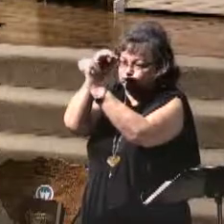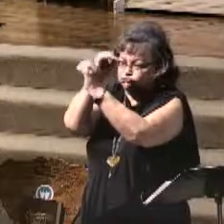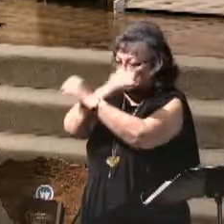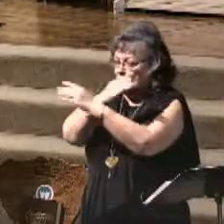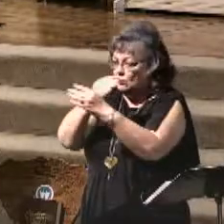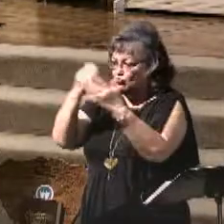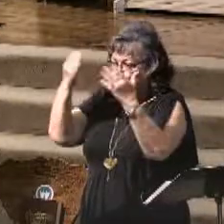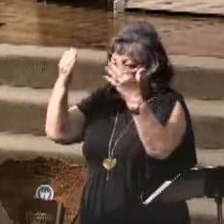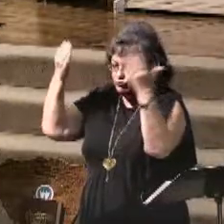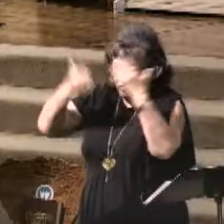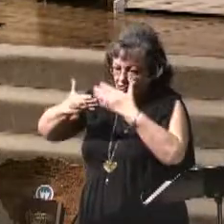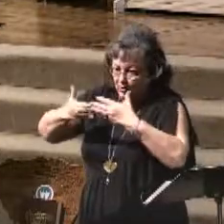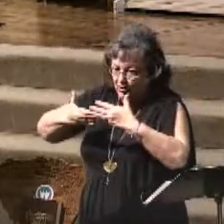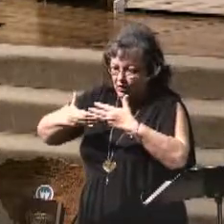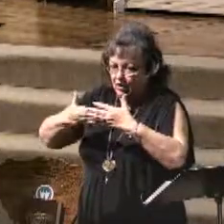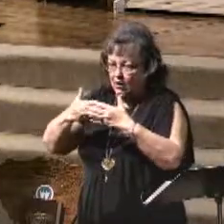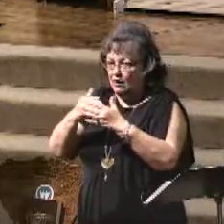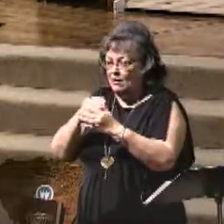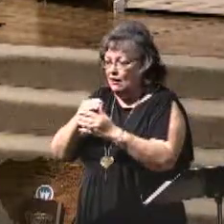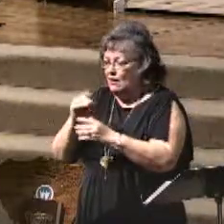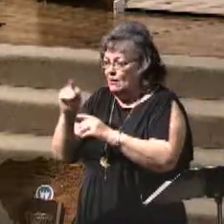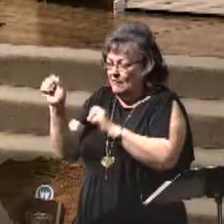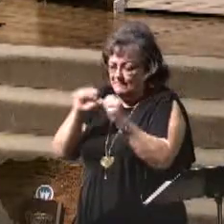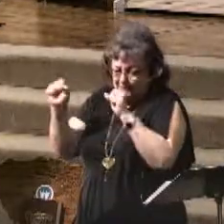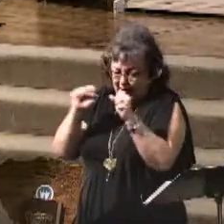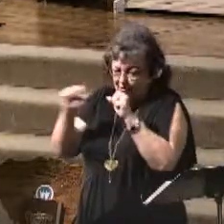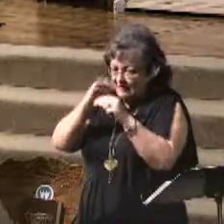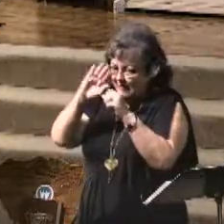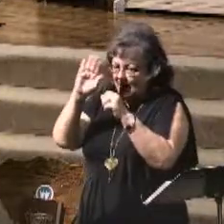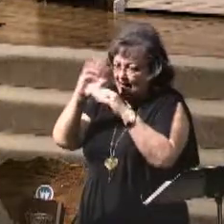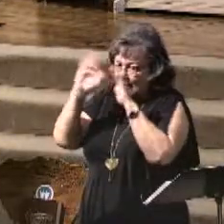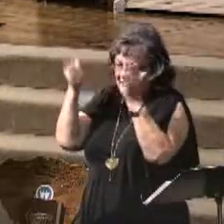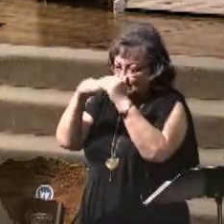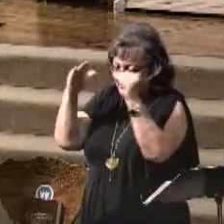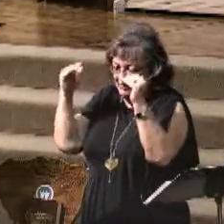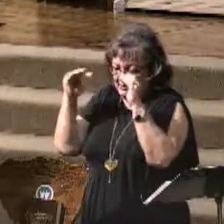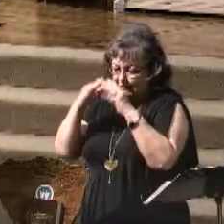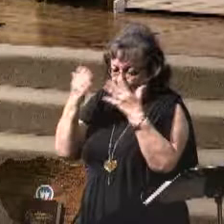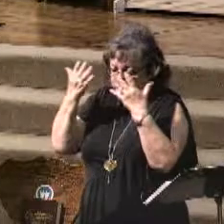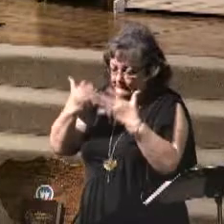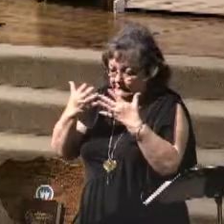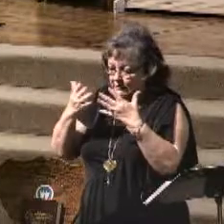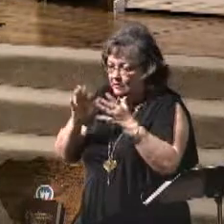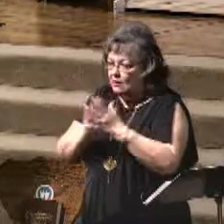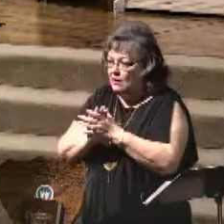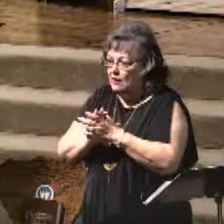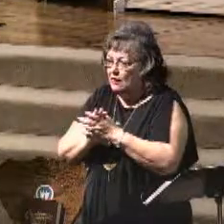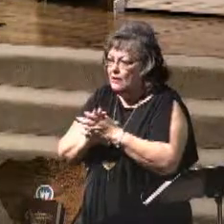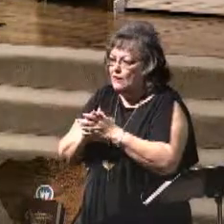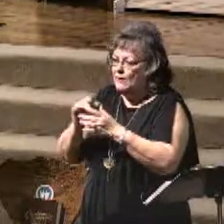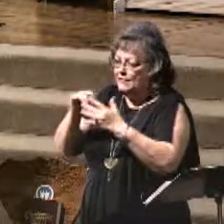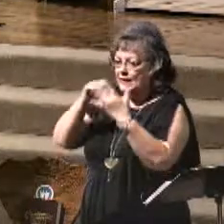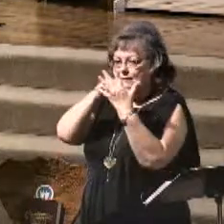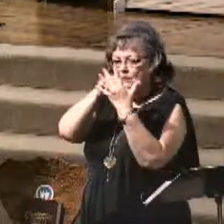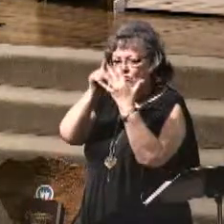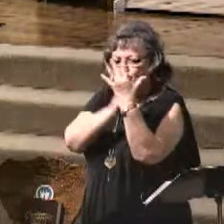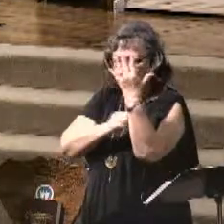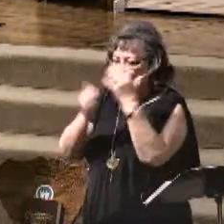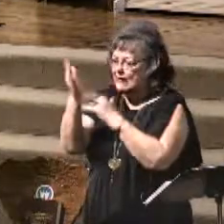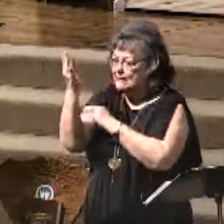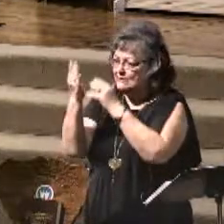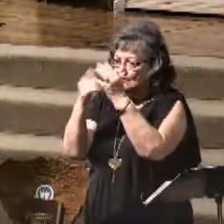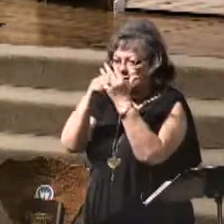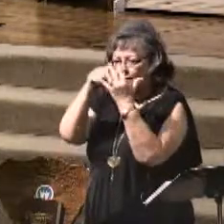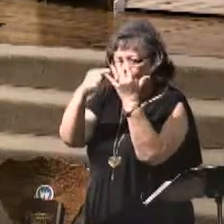from heaven. The powers of the heavens shall be shaken. Verse 32, now learn a parable of the fig tree. When his branch is yet tender, and put forth